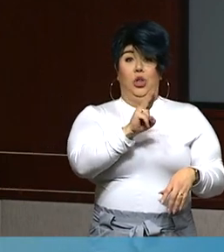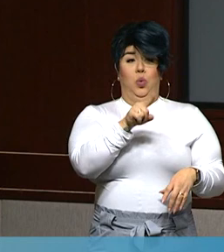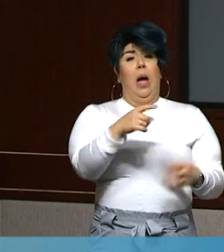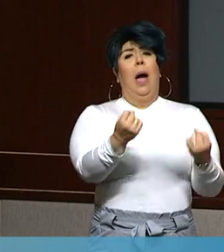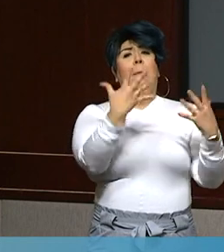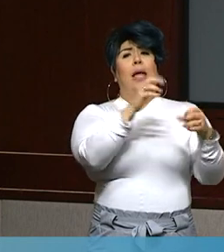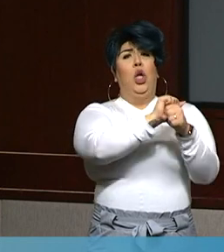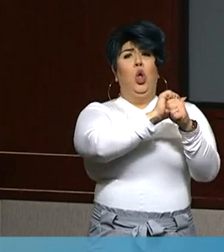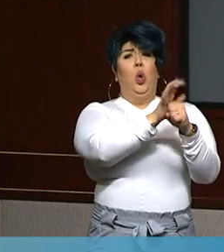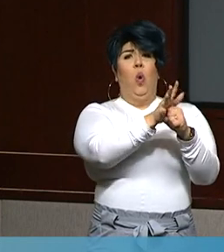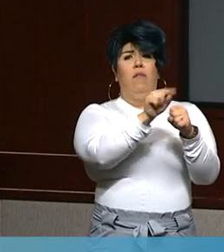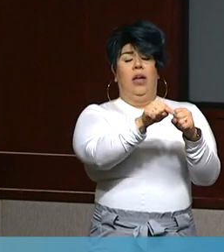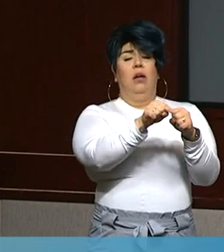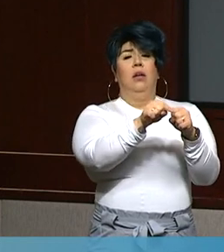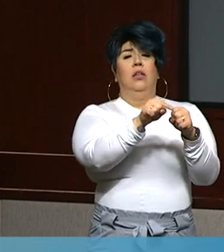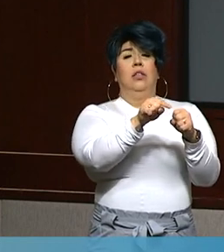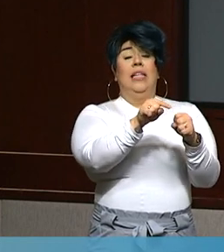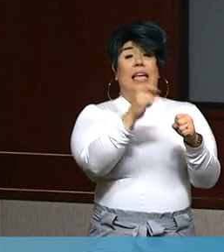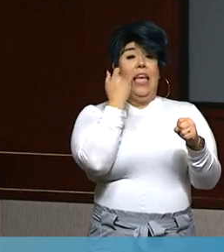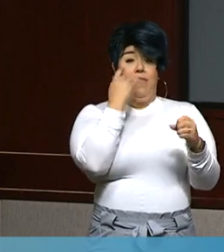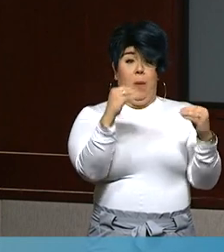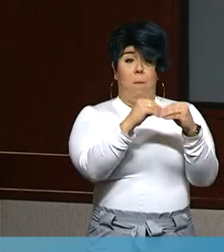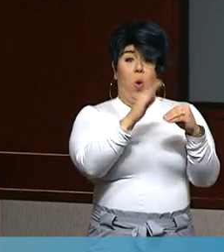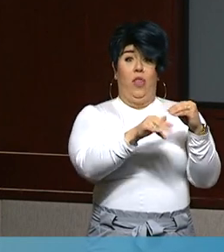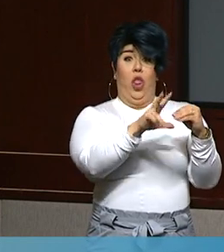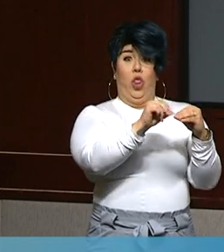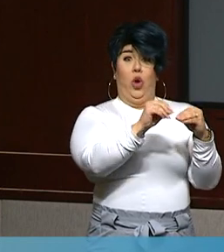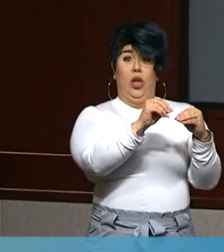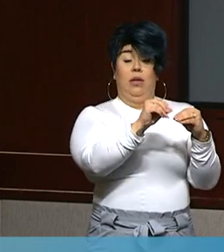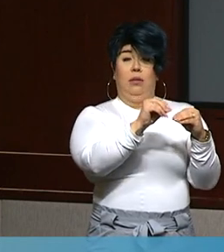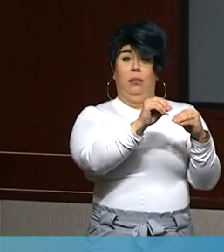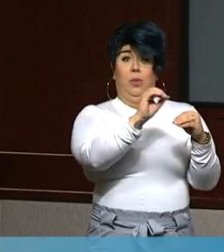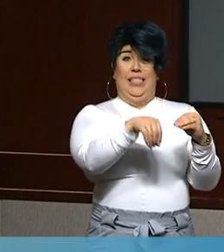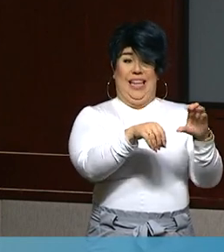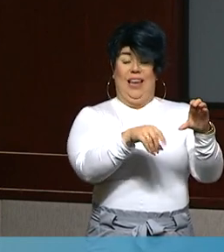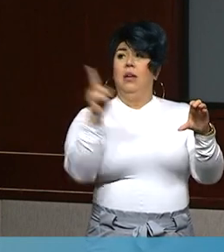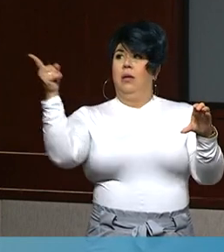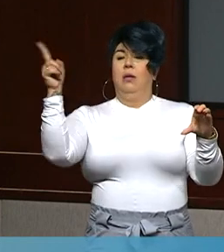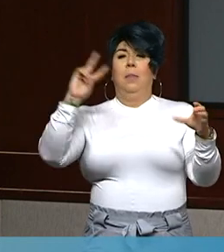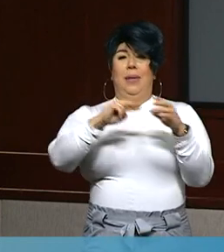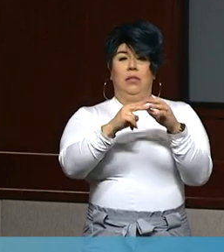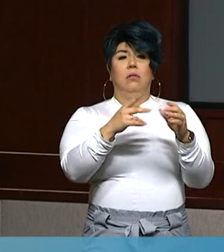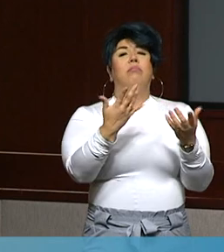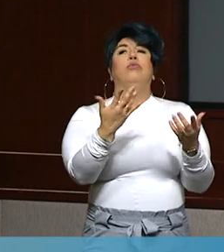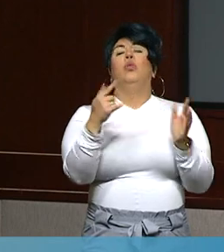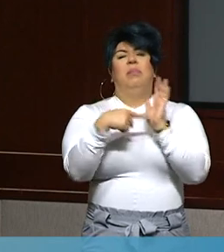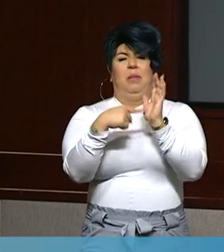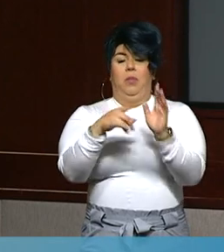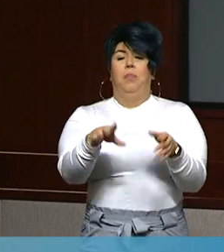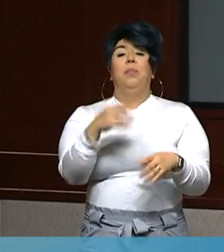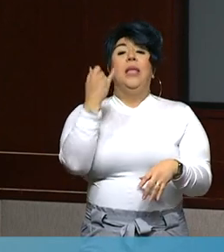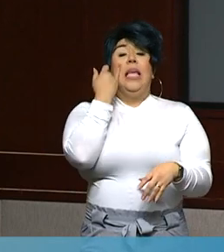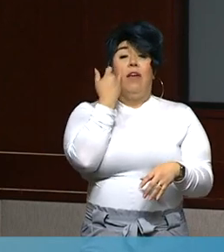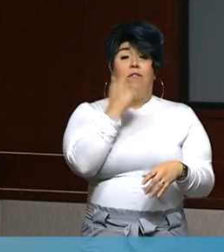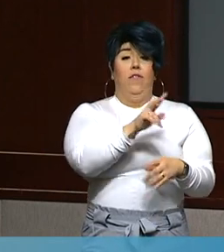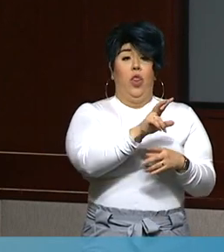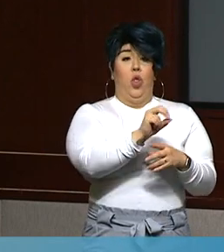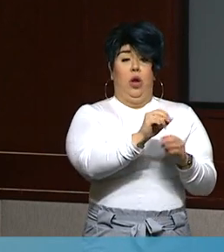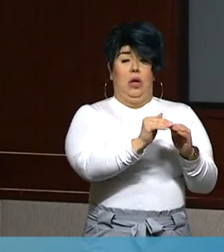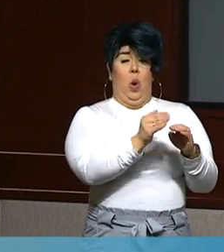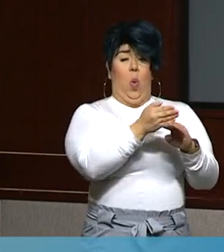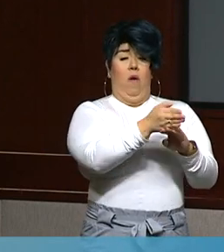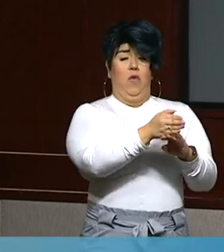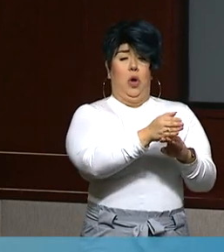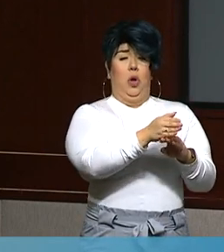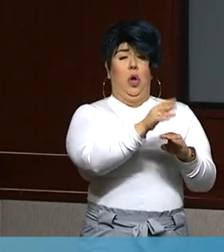ICU exceeds 30 percent COVID-positive patients. So if you have 31 percent COVID-positive